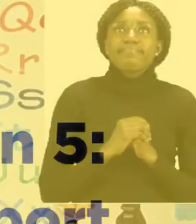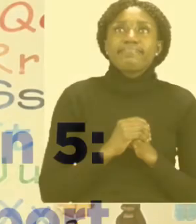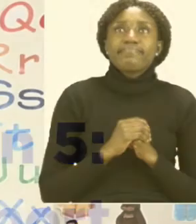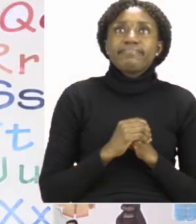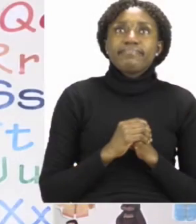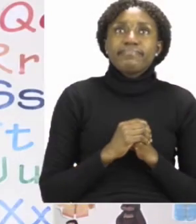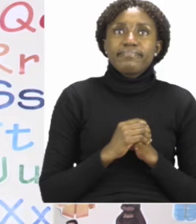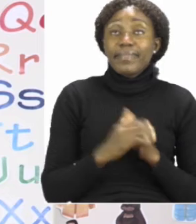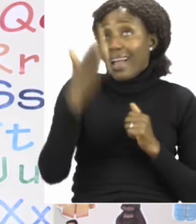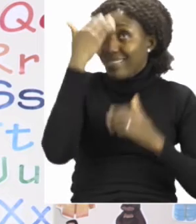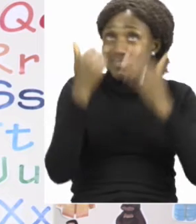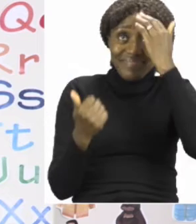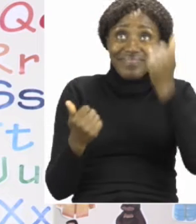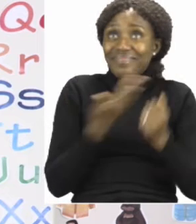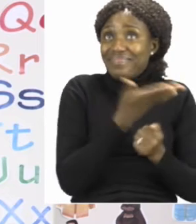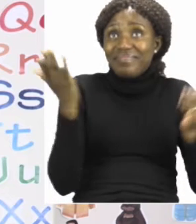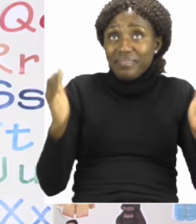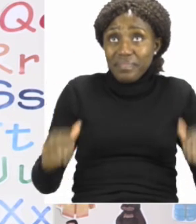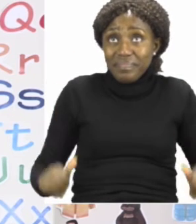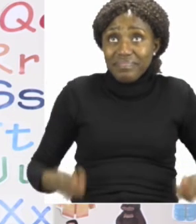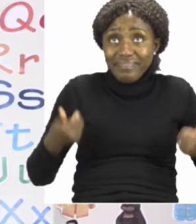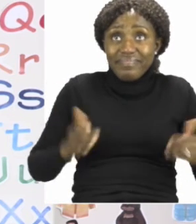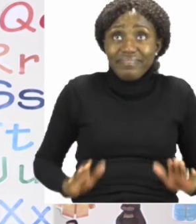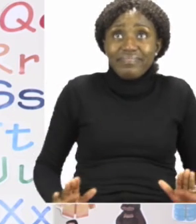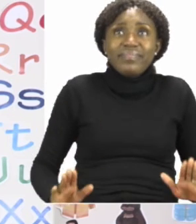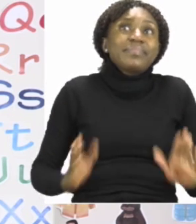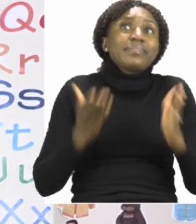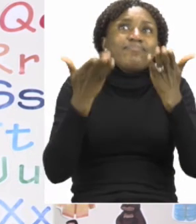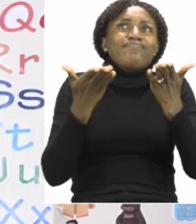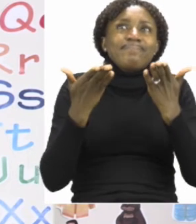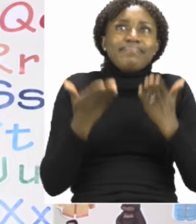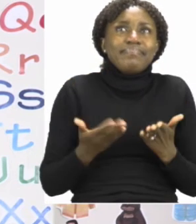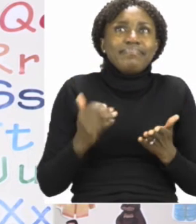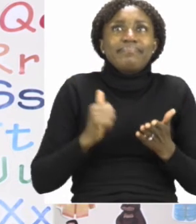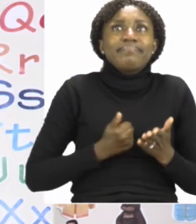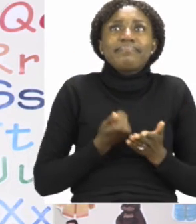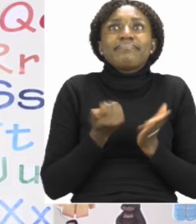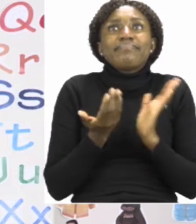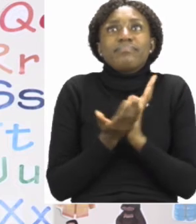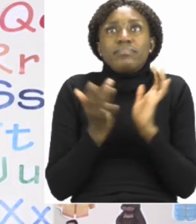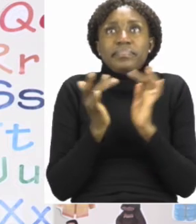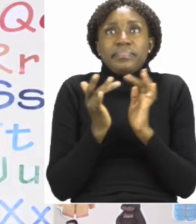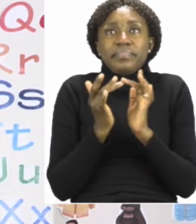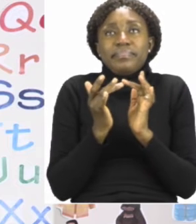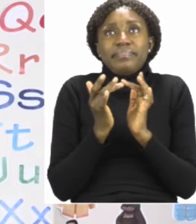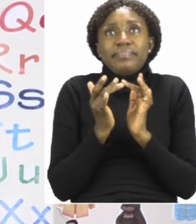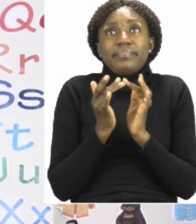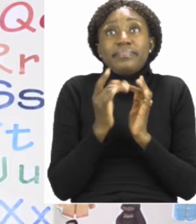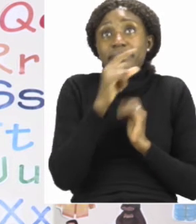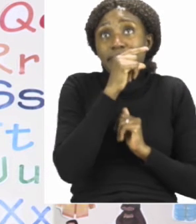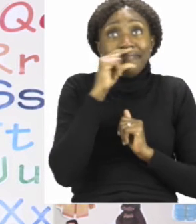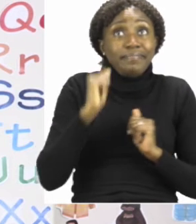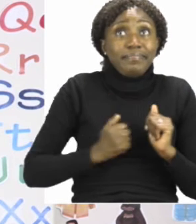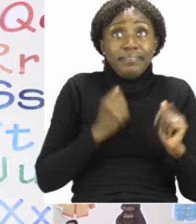Good day boys and girls. Welcome to MyZone Online School. My name